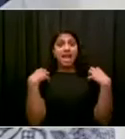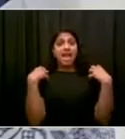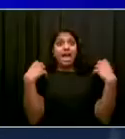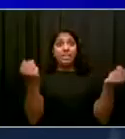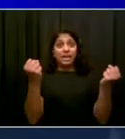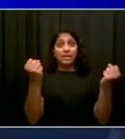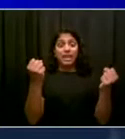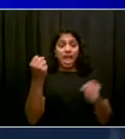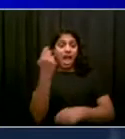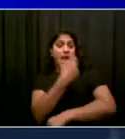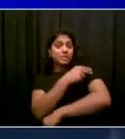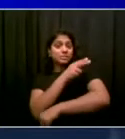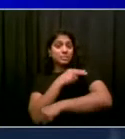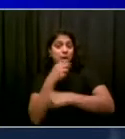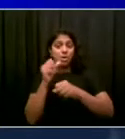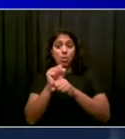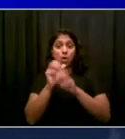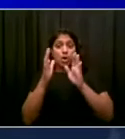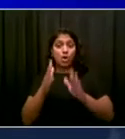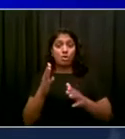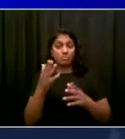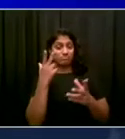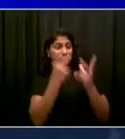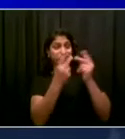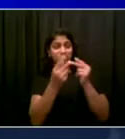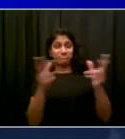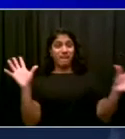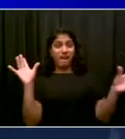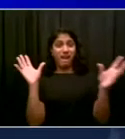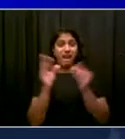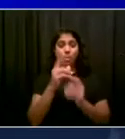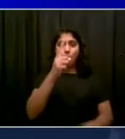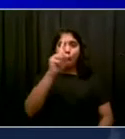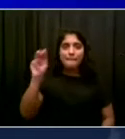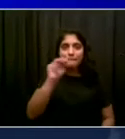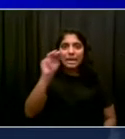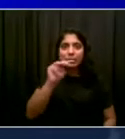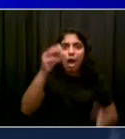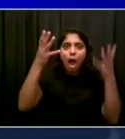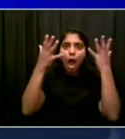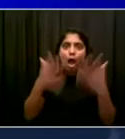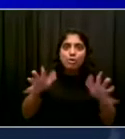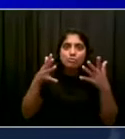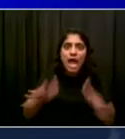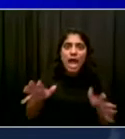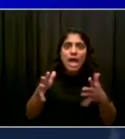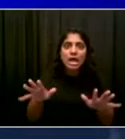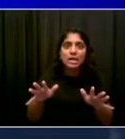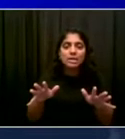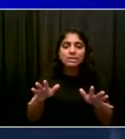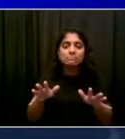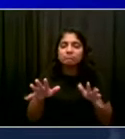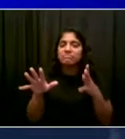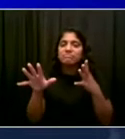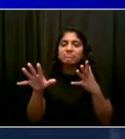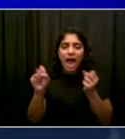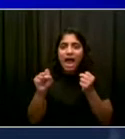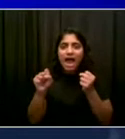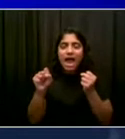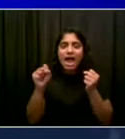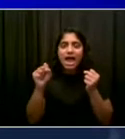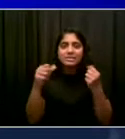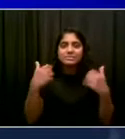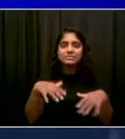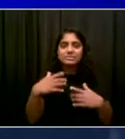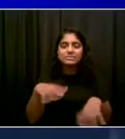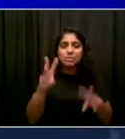to everyone who works for Health and Hospitals for what you do for this city. It is making extraordinary impact. And look, our public hospitals and clinics